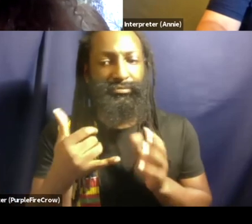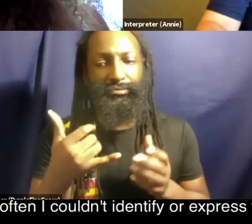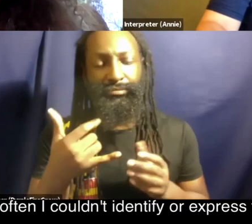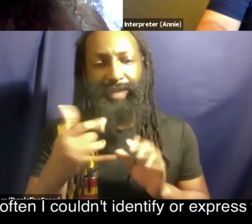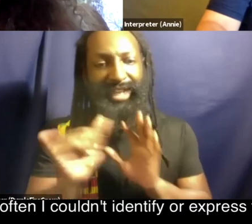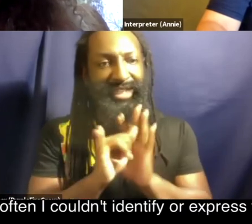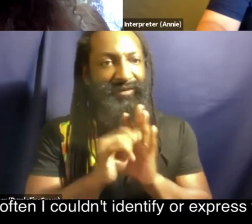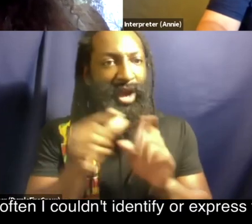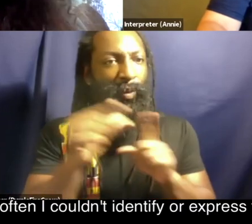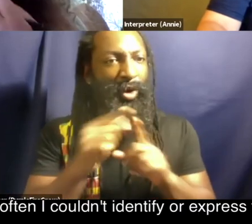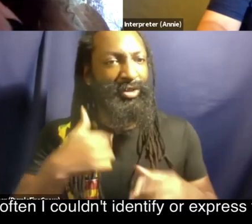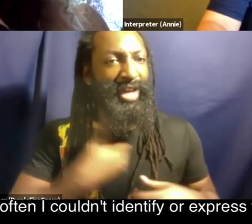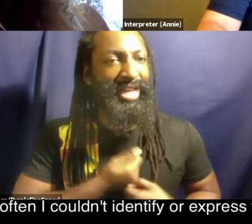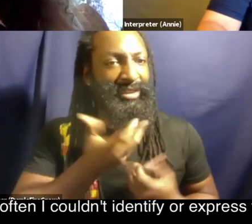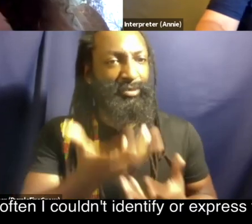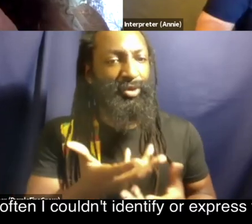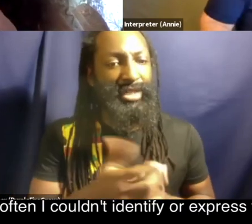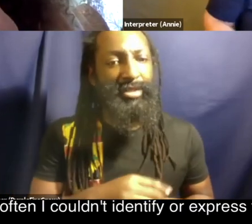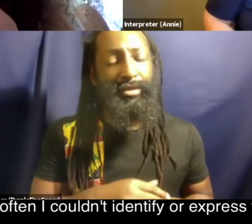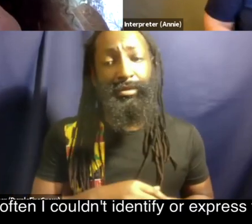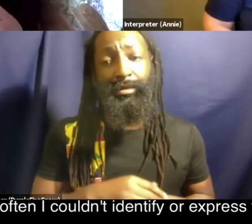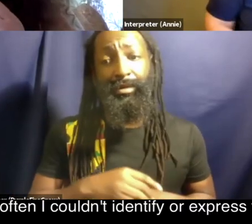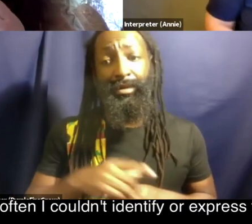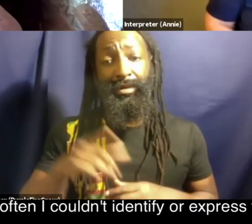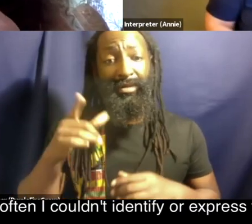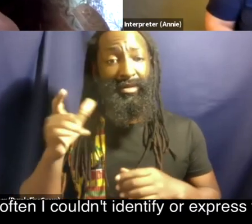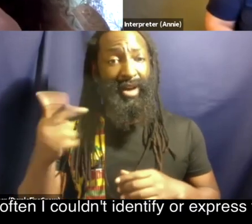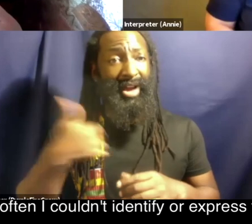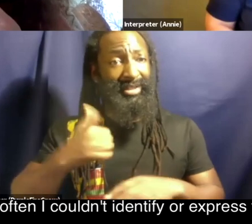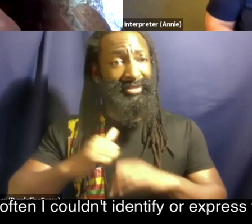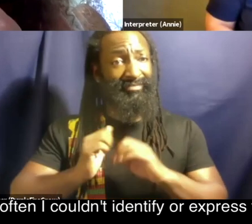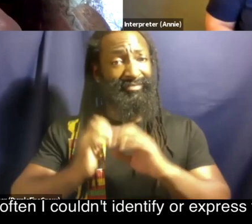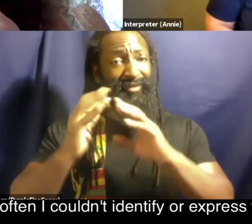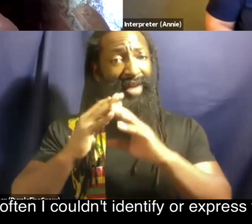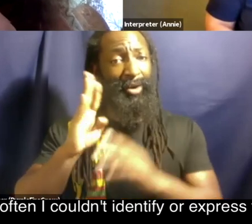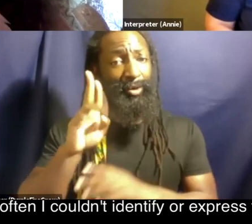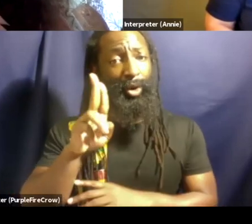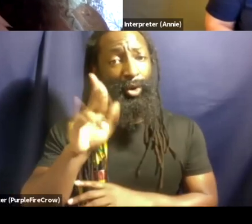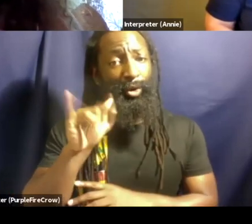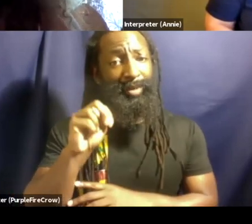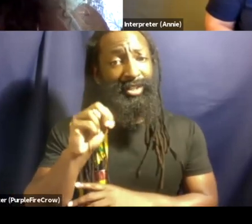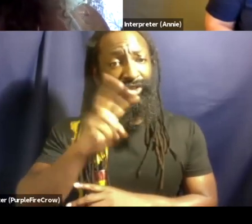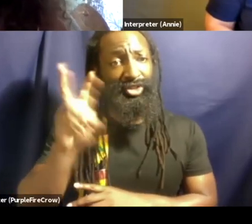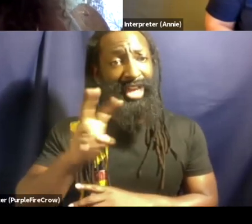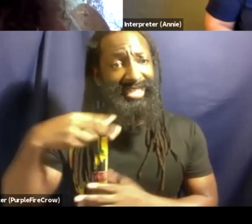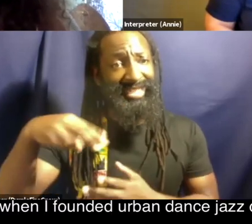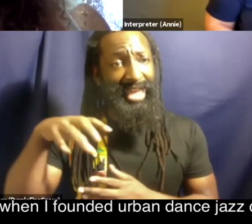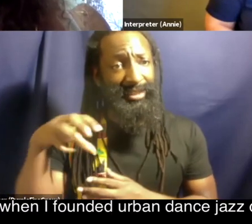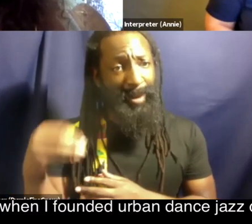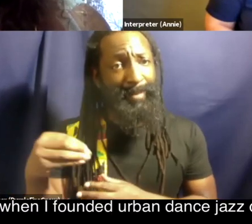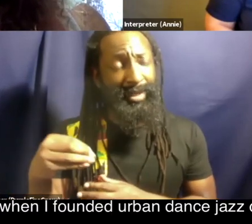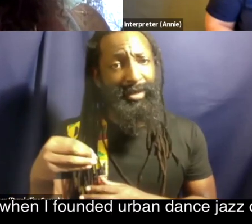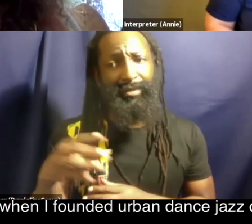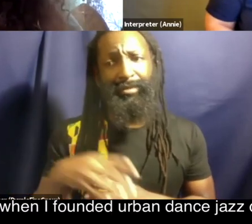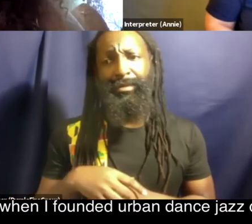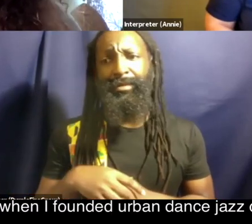and i that my creative really and couldn't identify or express that aspect of my being and when